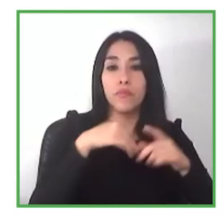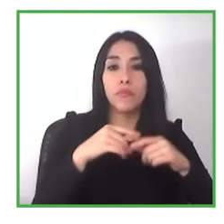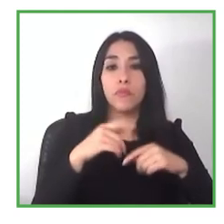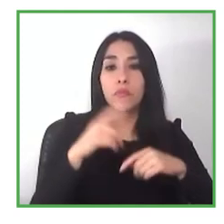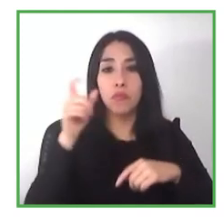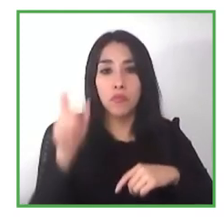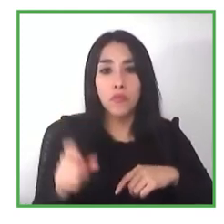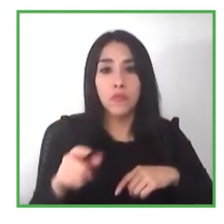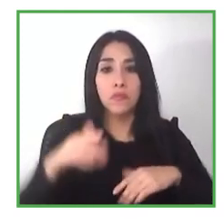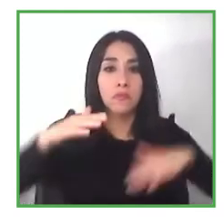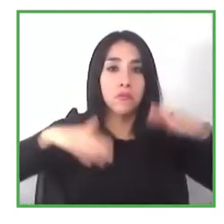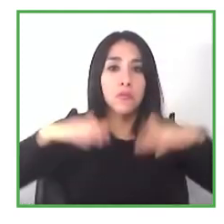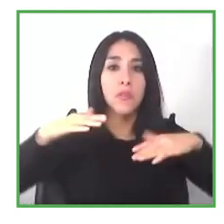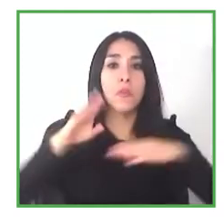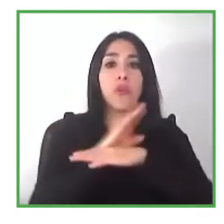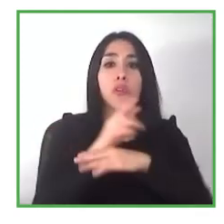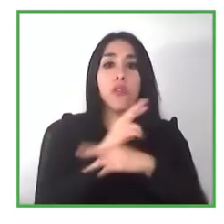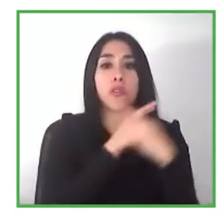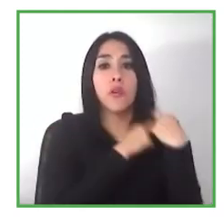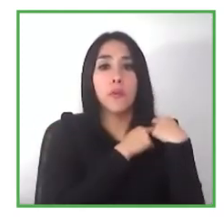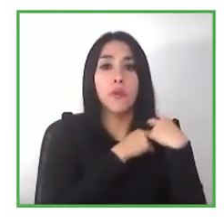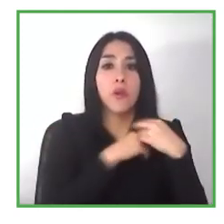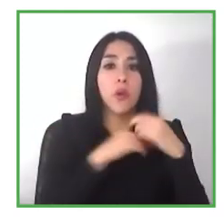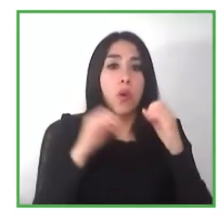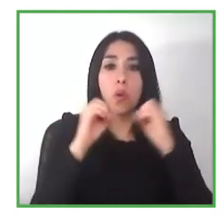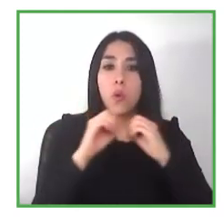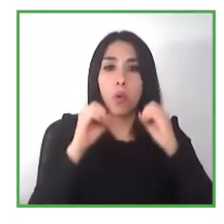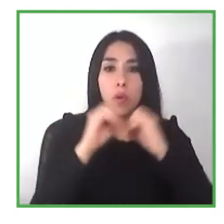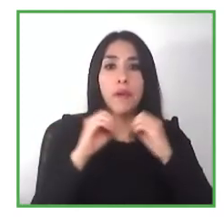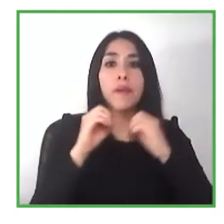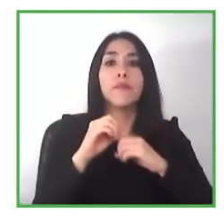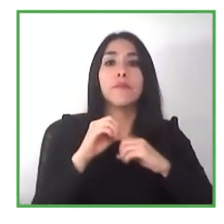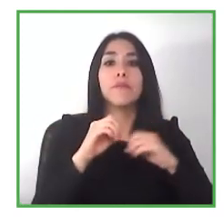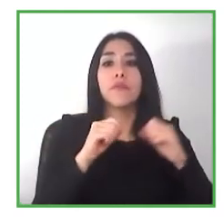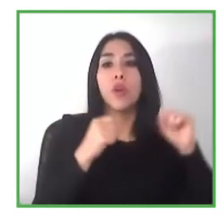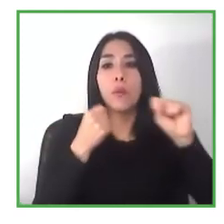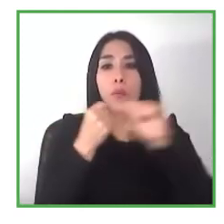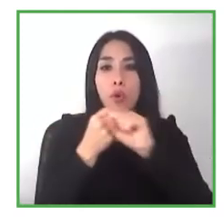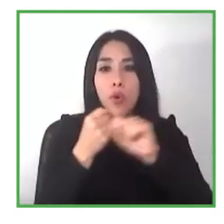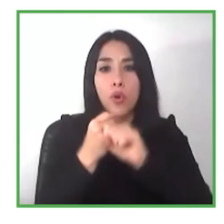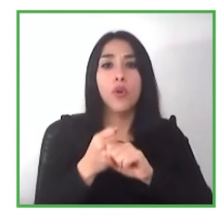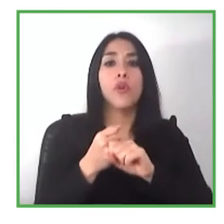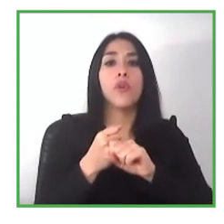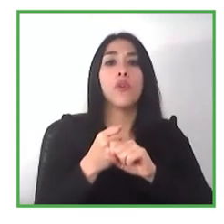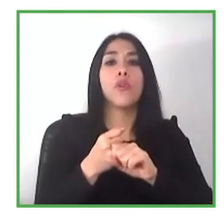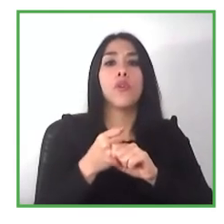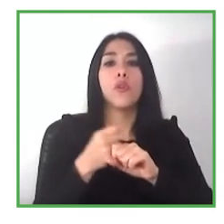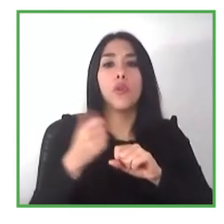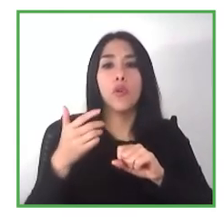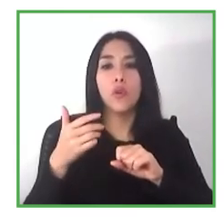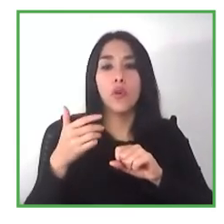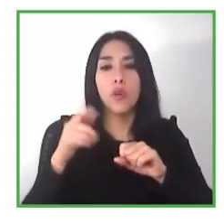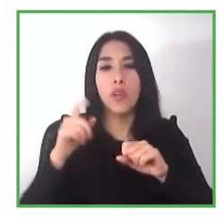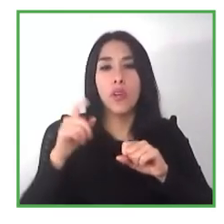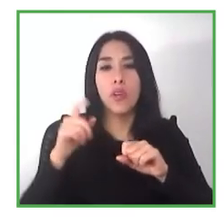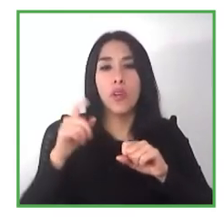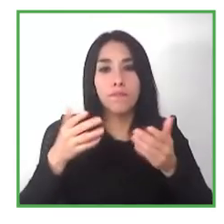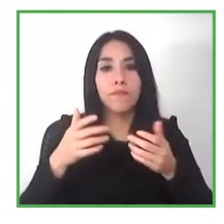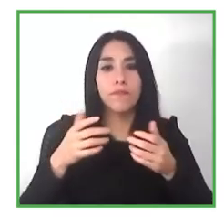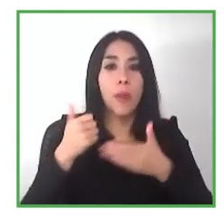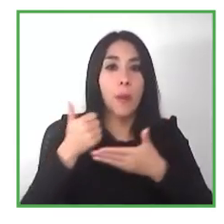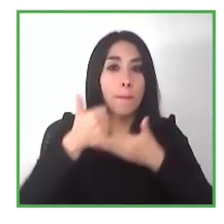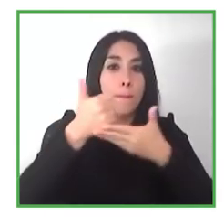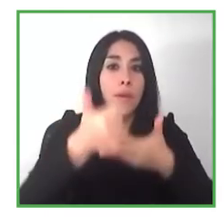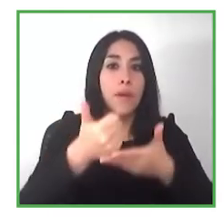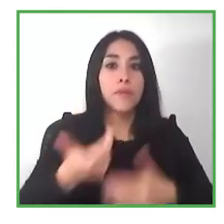with the with the intellectual disability so we just find as long as you are talking to that employer and